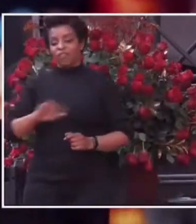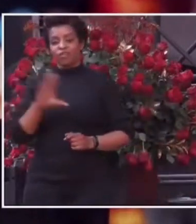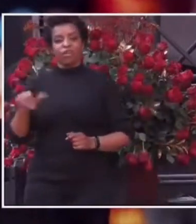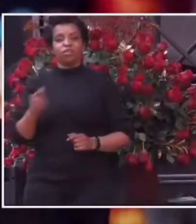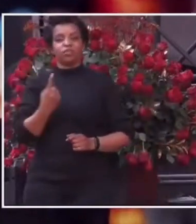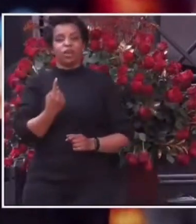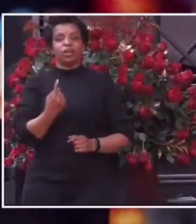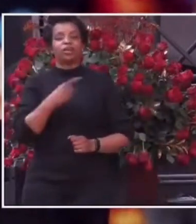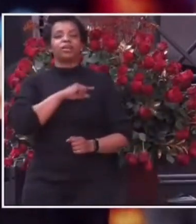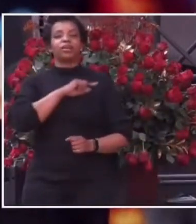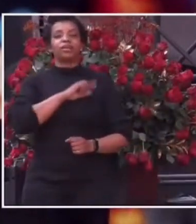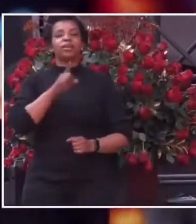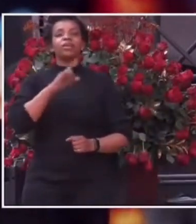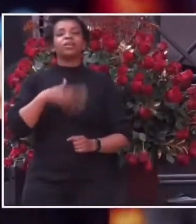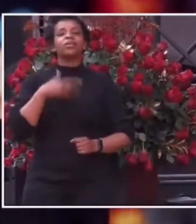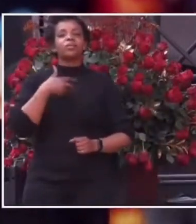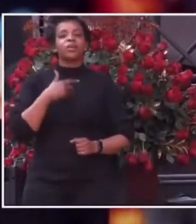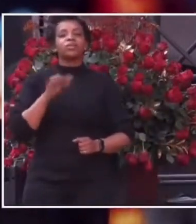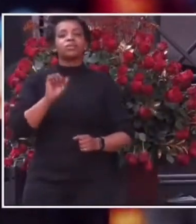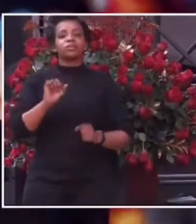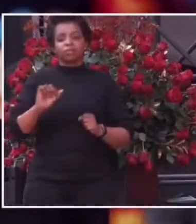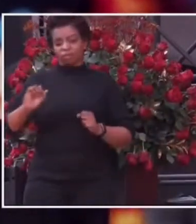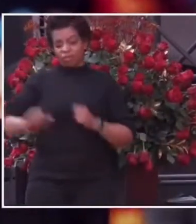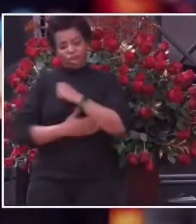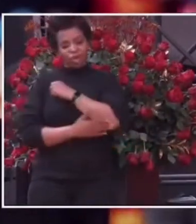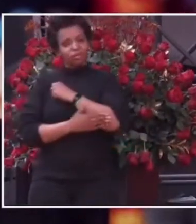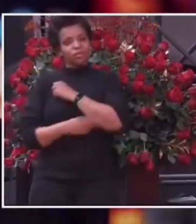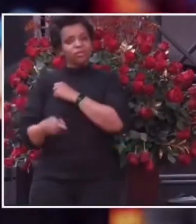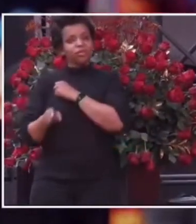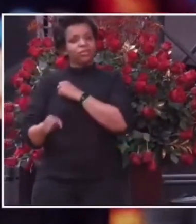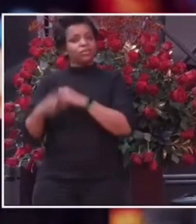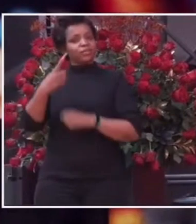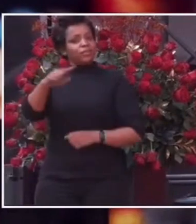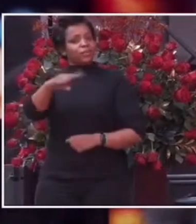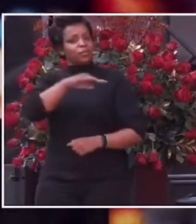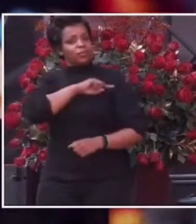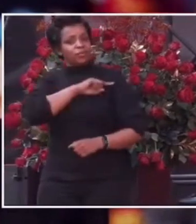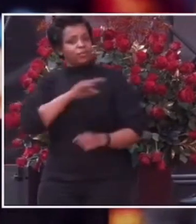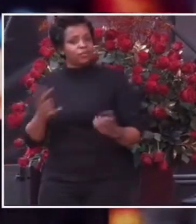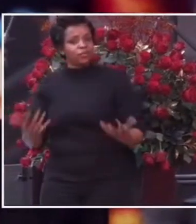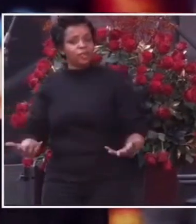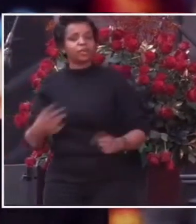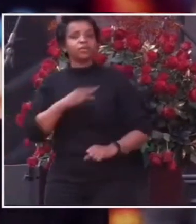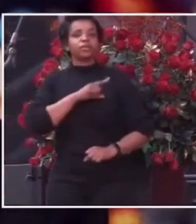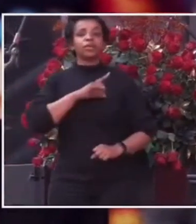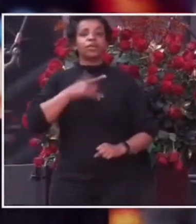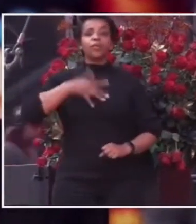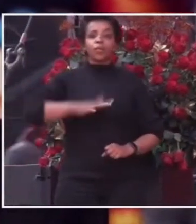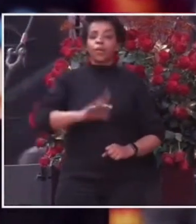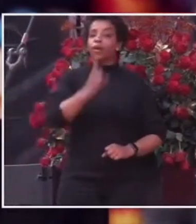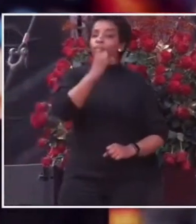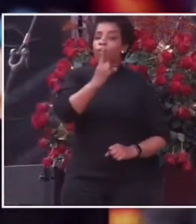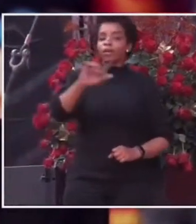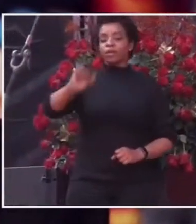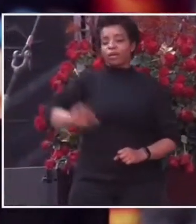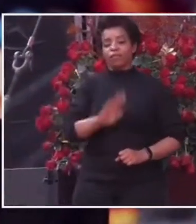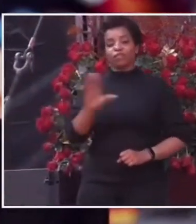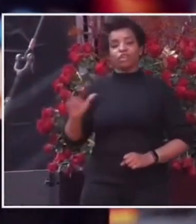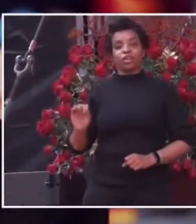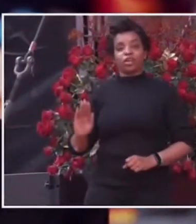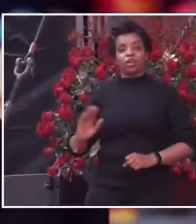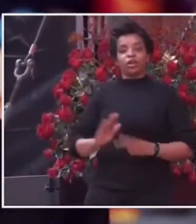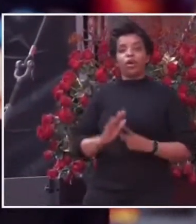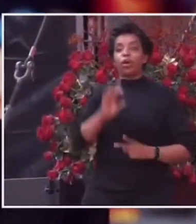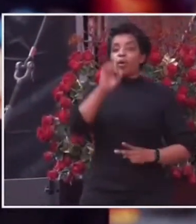extend your territory as a country? For what? Because we want one Africa, with one